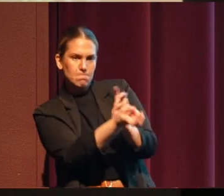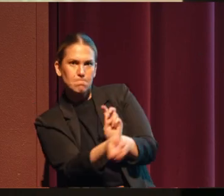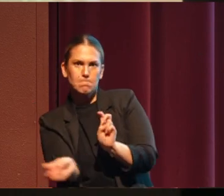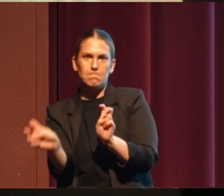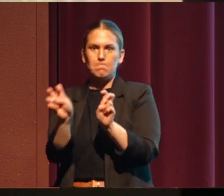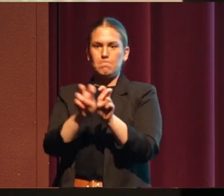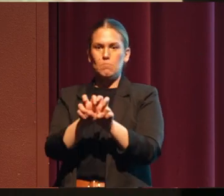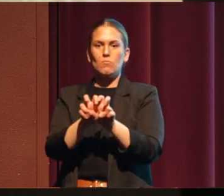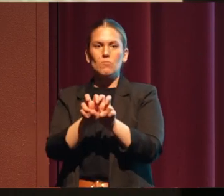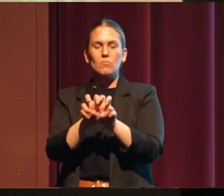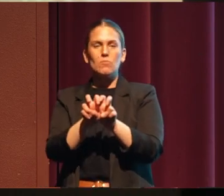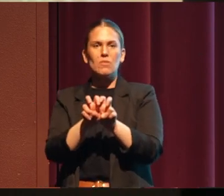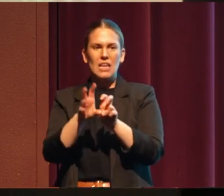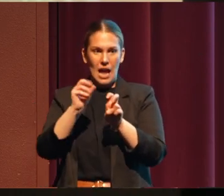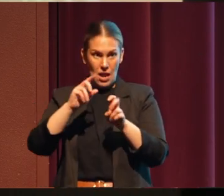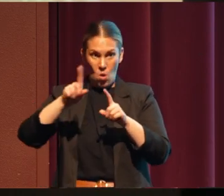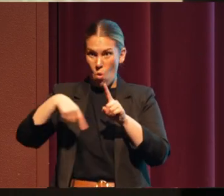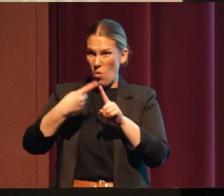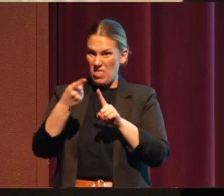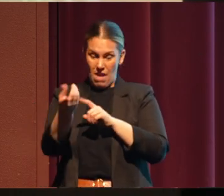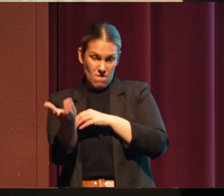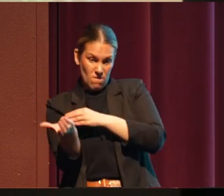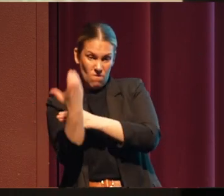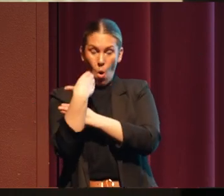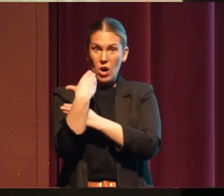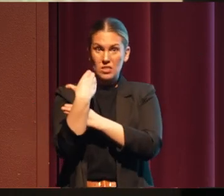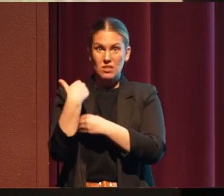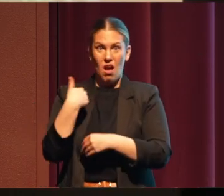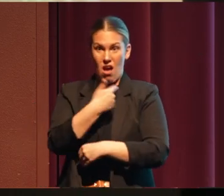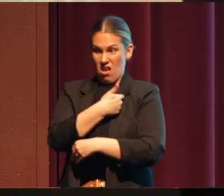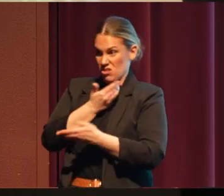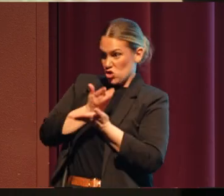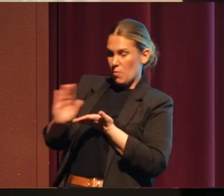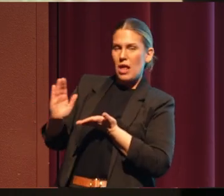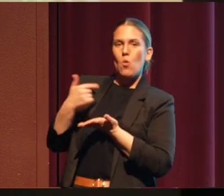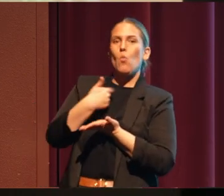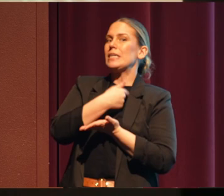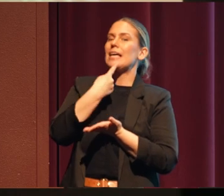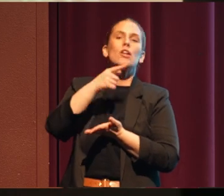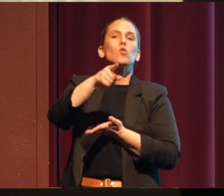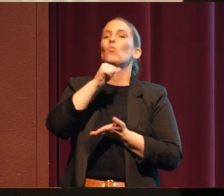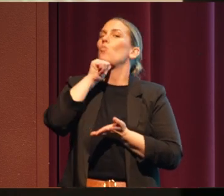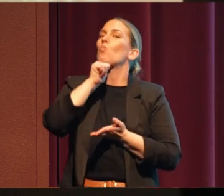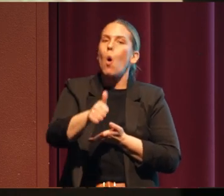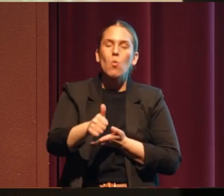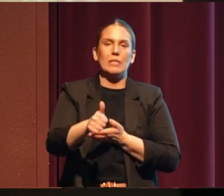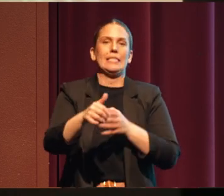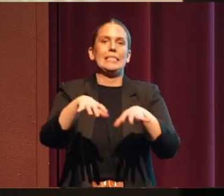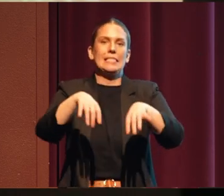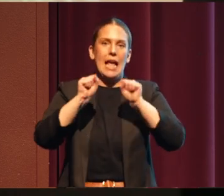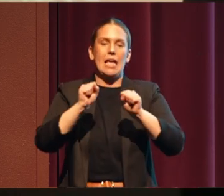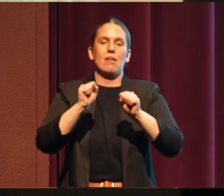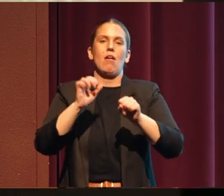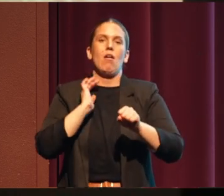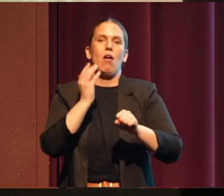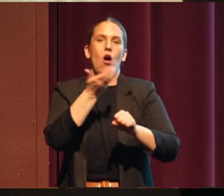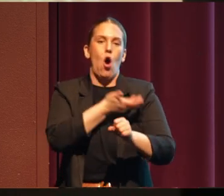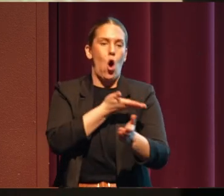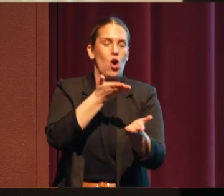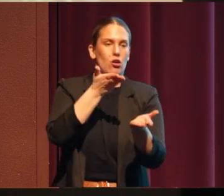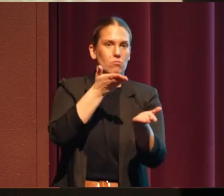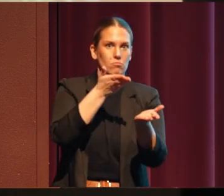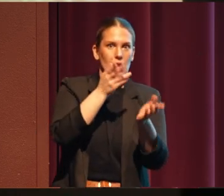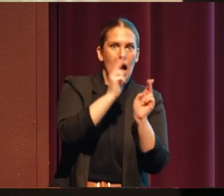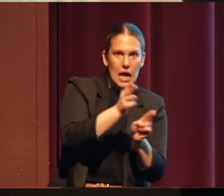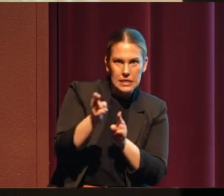termination upon us, we said, you will not take our hunting and fishing rights. Those have been promised to us